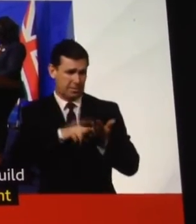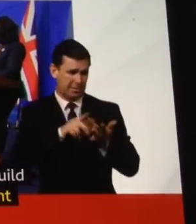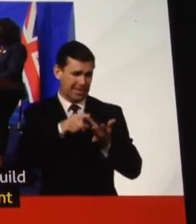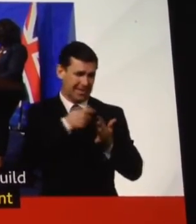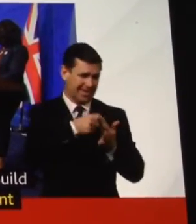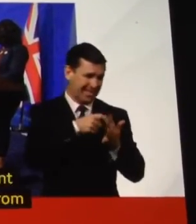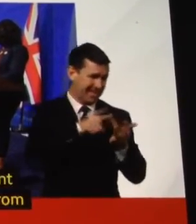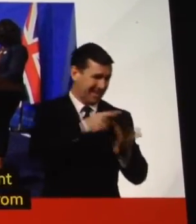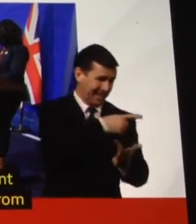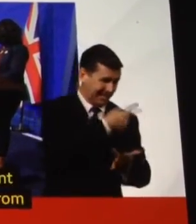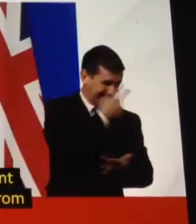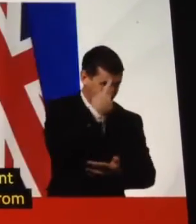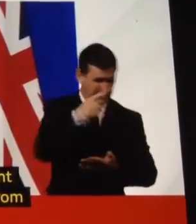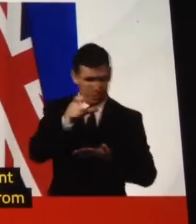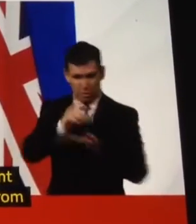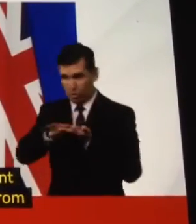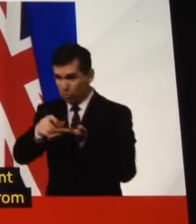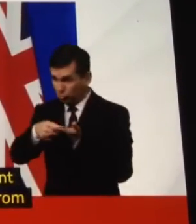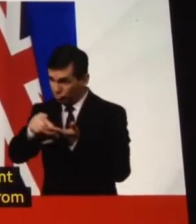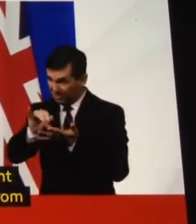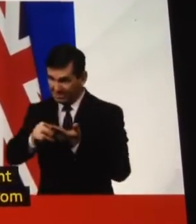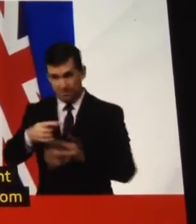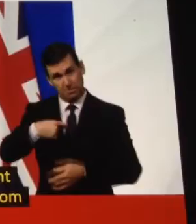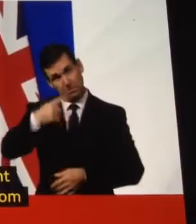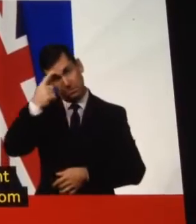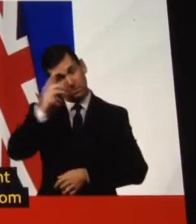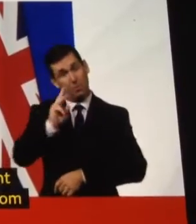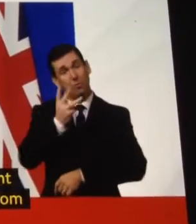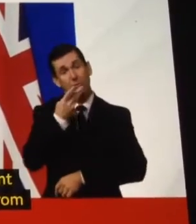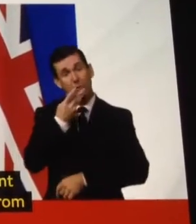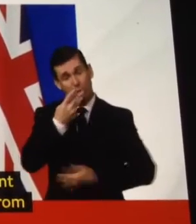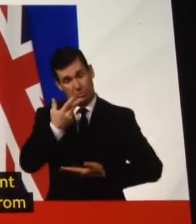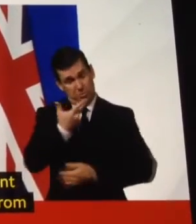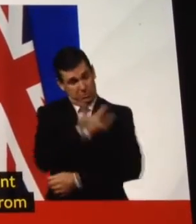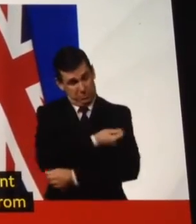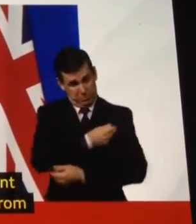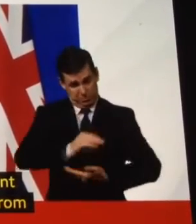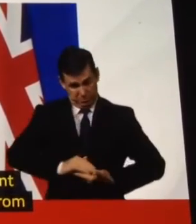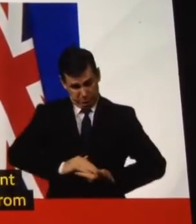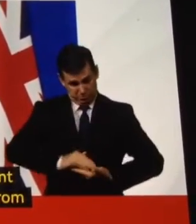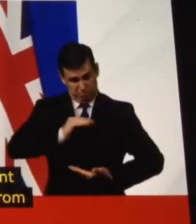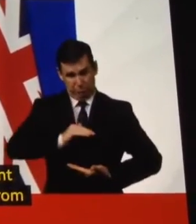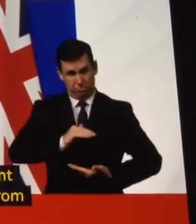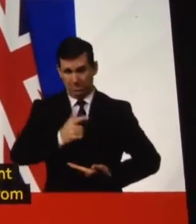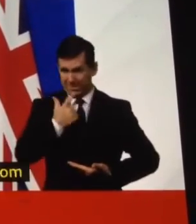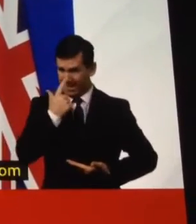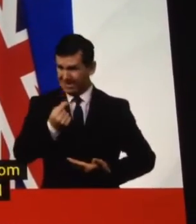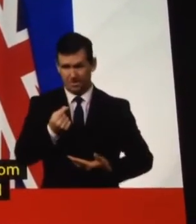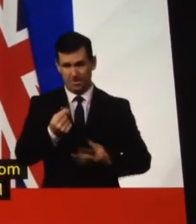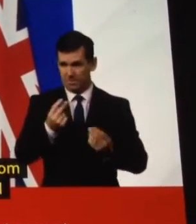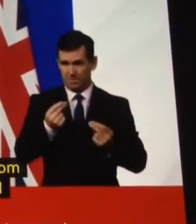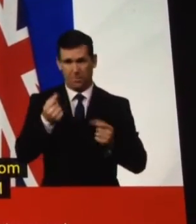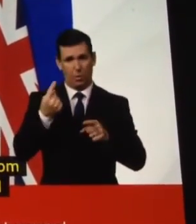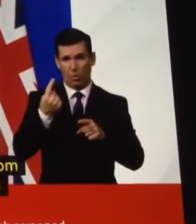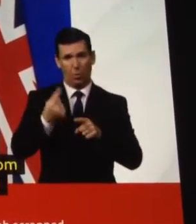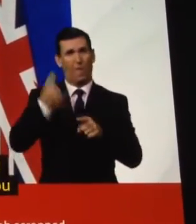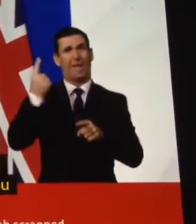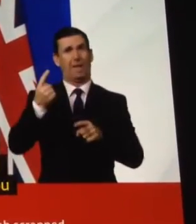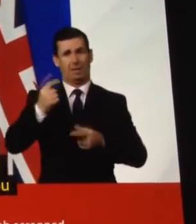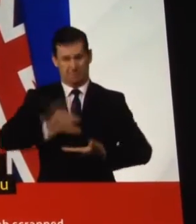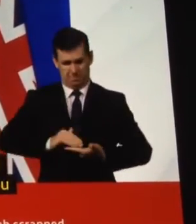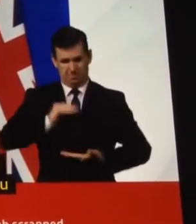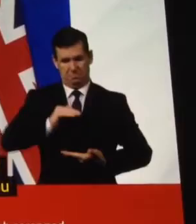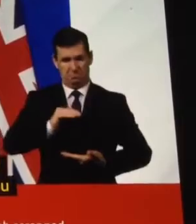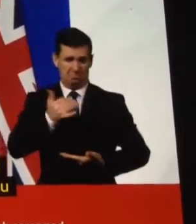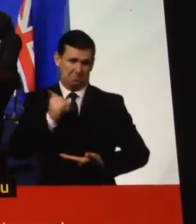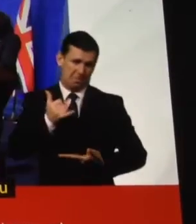Chris on that. I believe that with the booster, you start to get at least some immunity, perhaps a bit quicker than you've suggested.